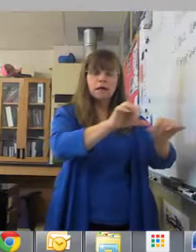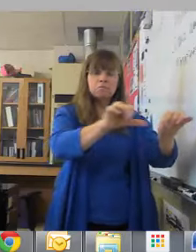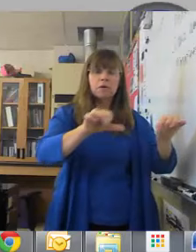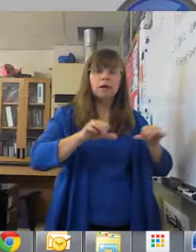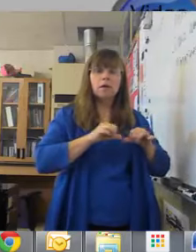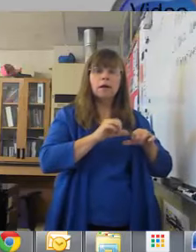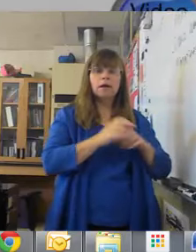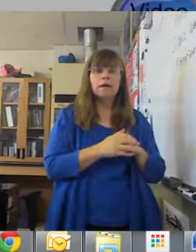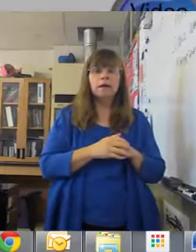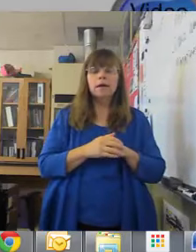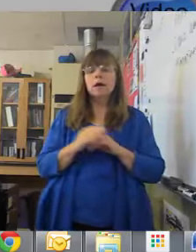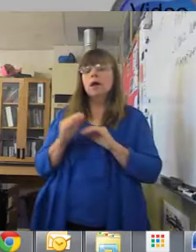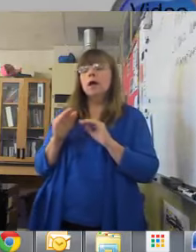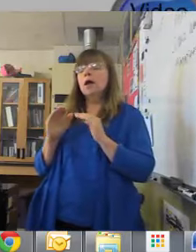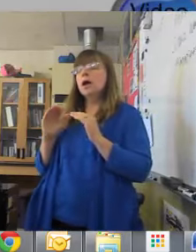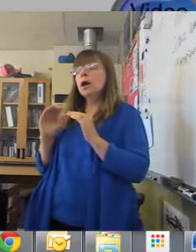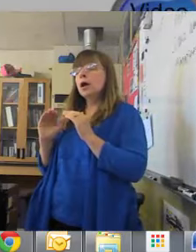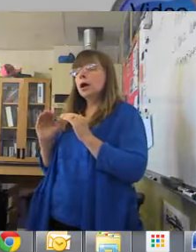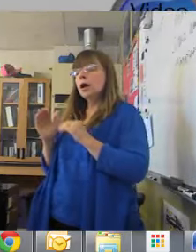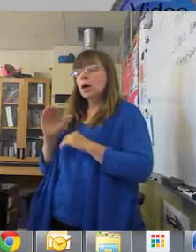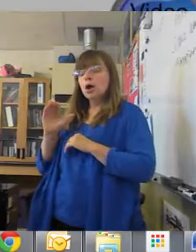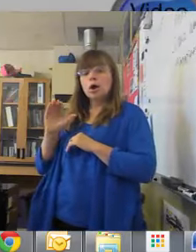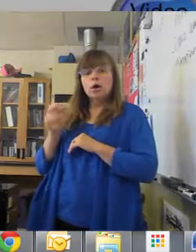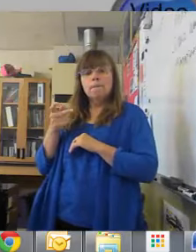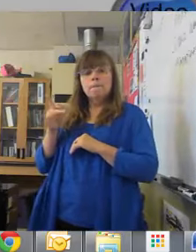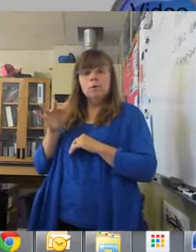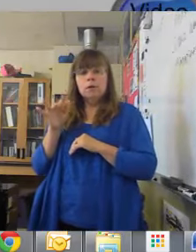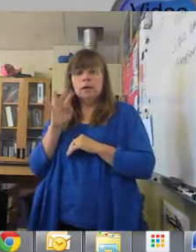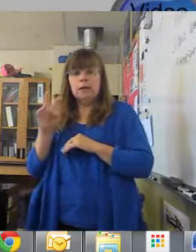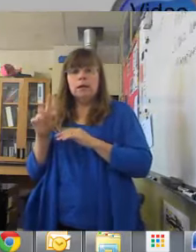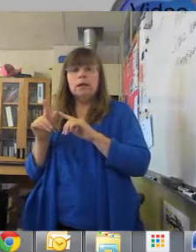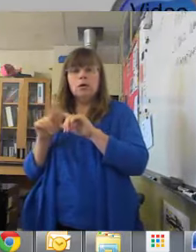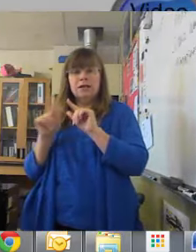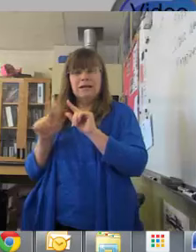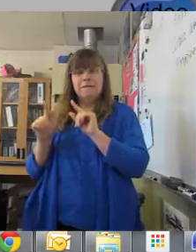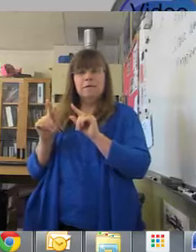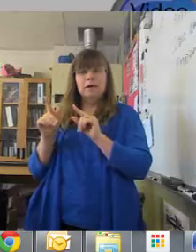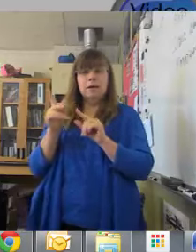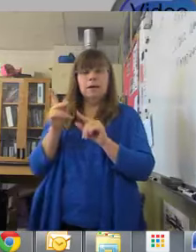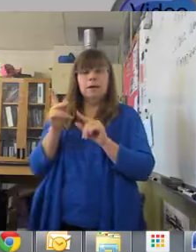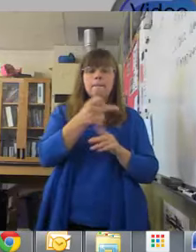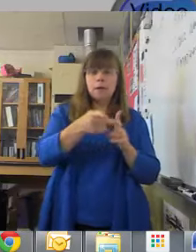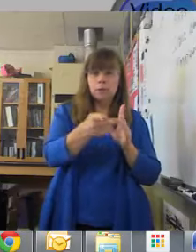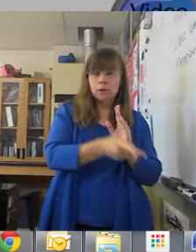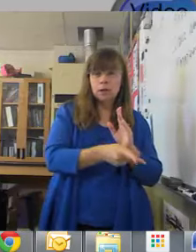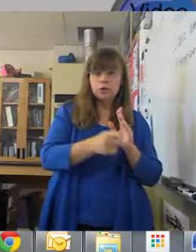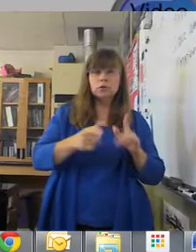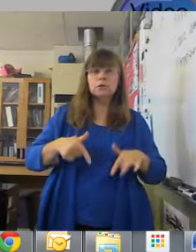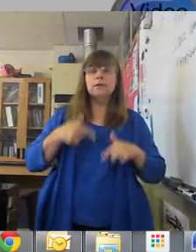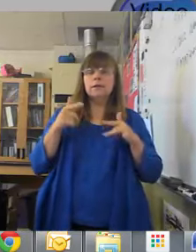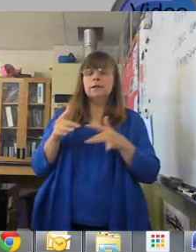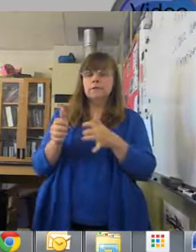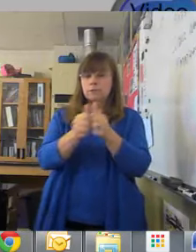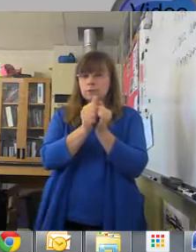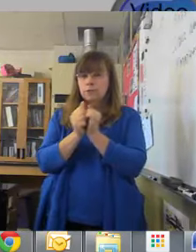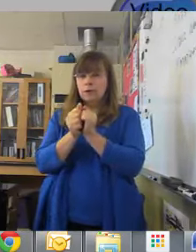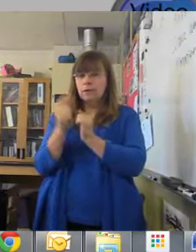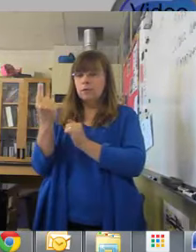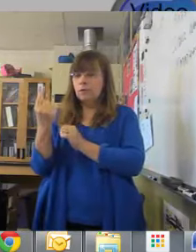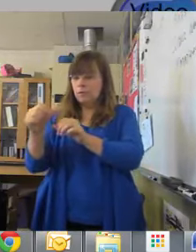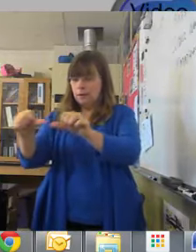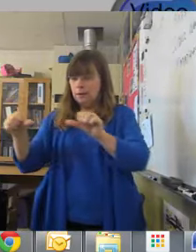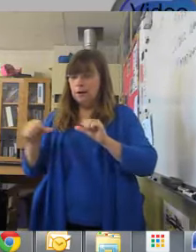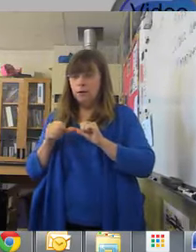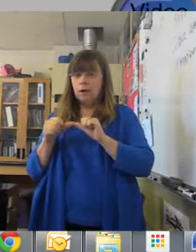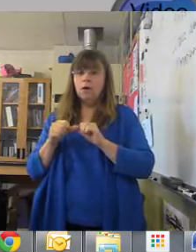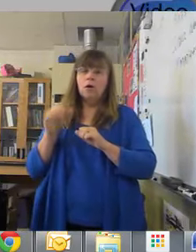A community are different populations that live together in an area. So in this pond picture, would be all of the fish, all of the